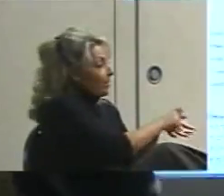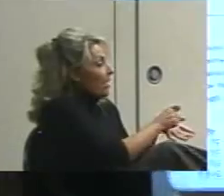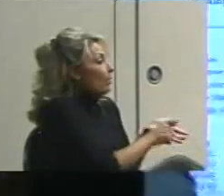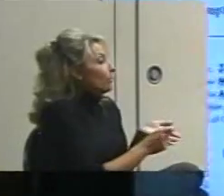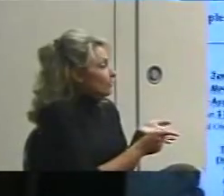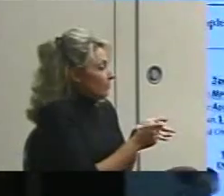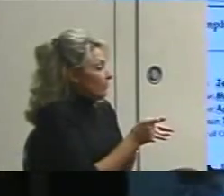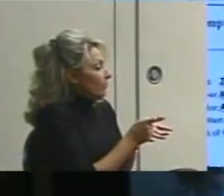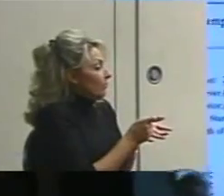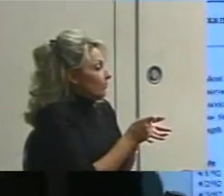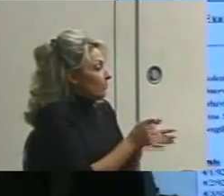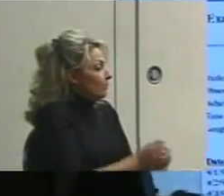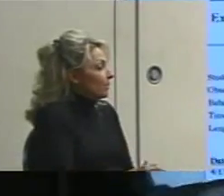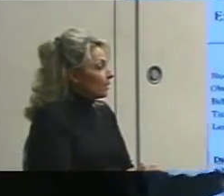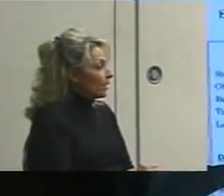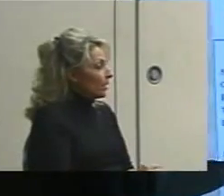a time.